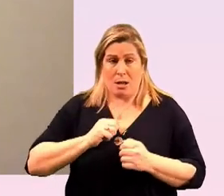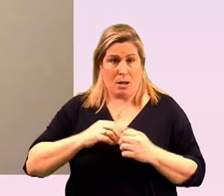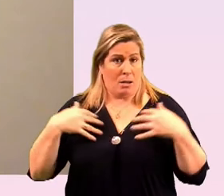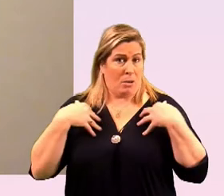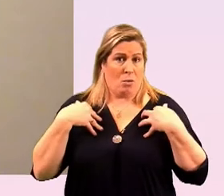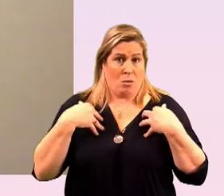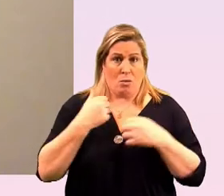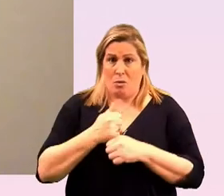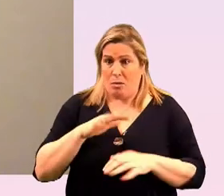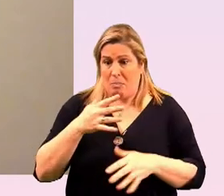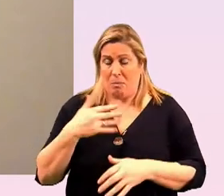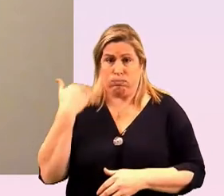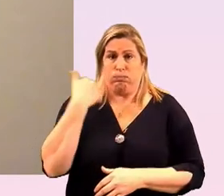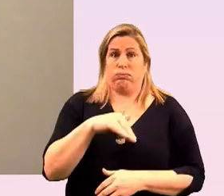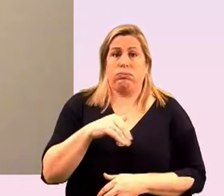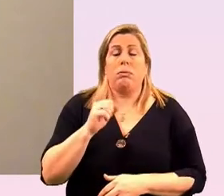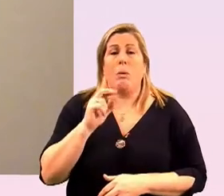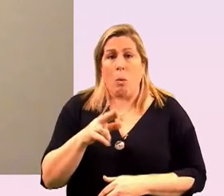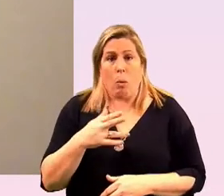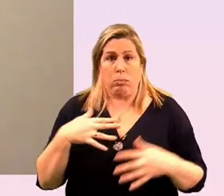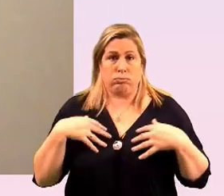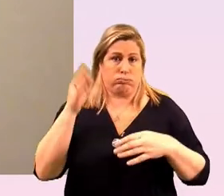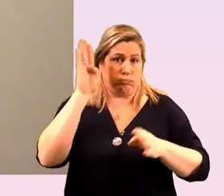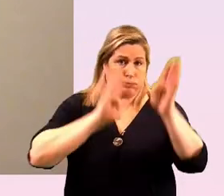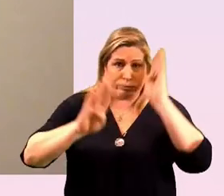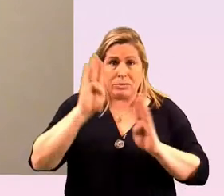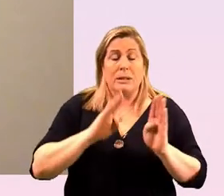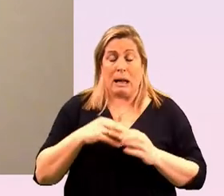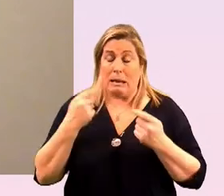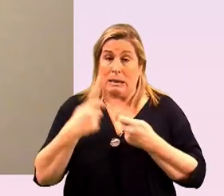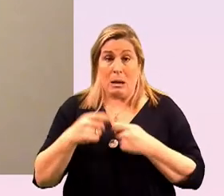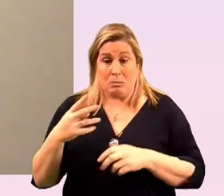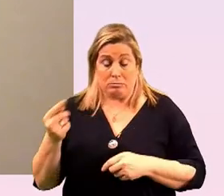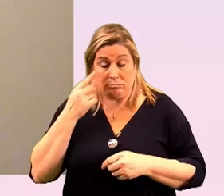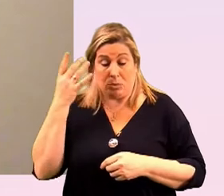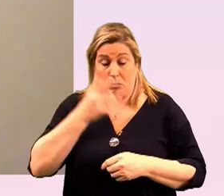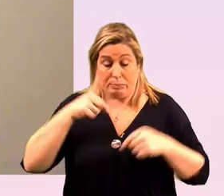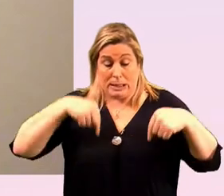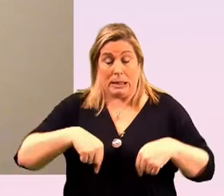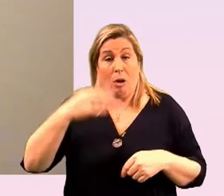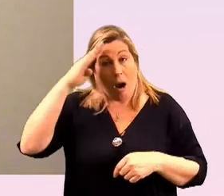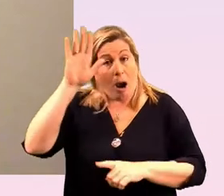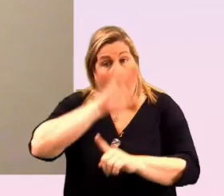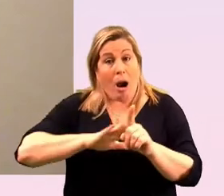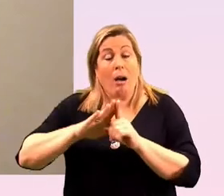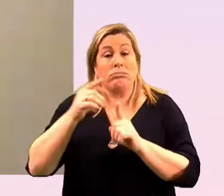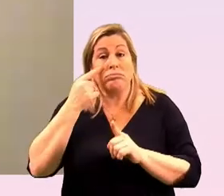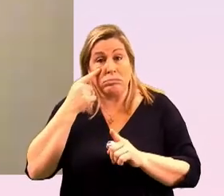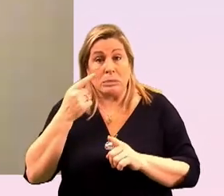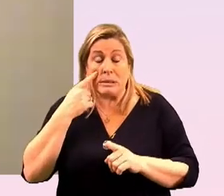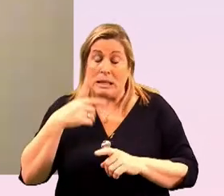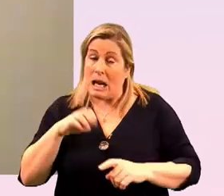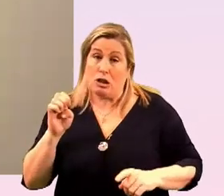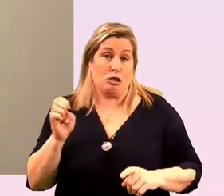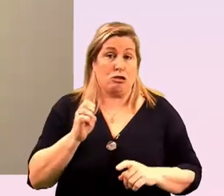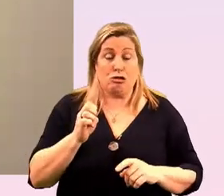death and then we bring that back nationally and we see i suppose extreme far right across